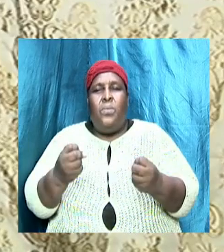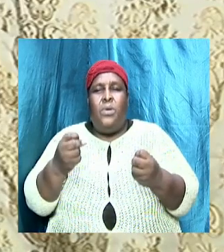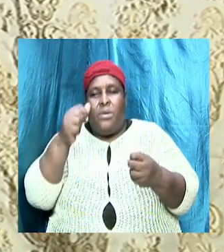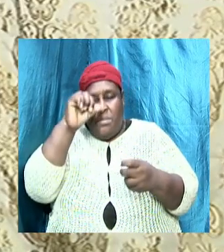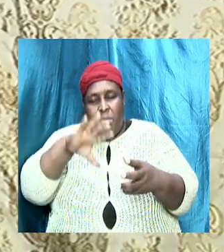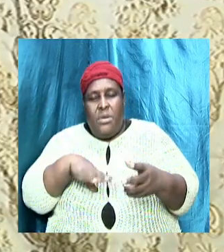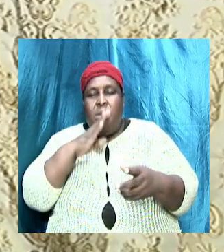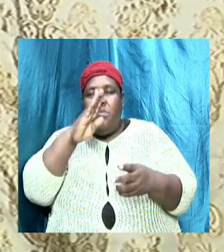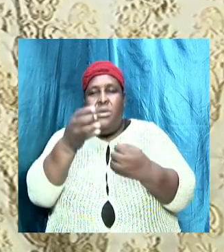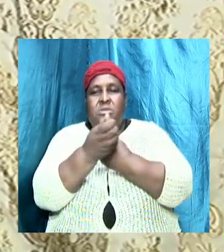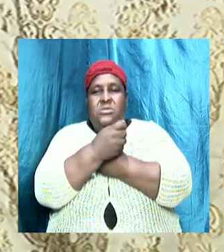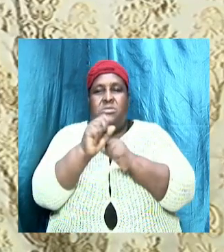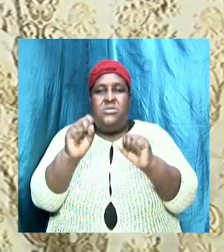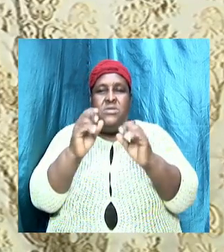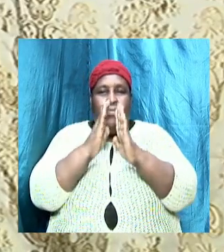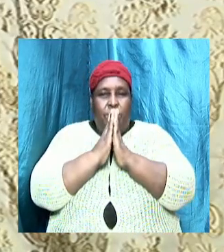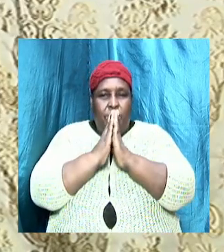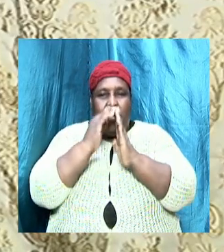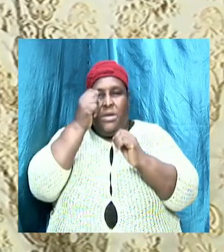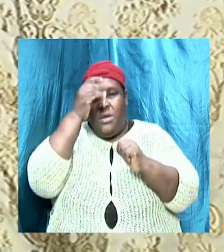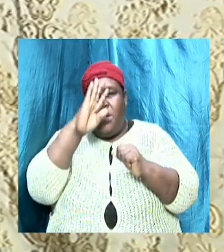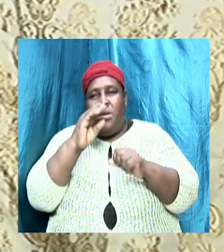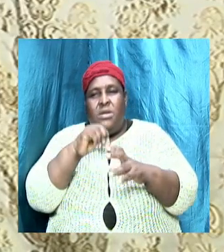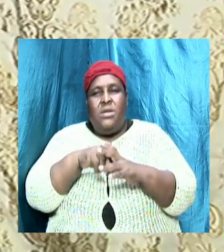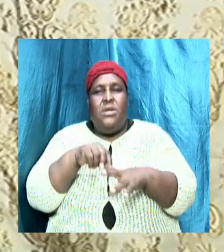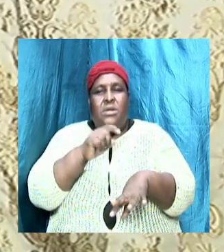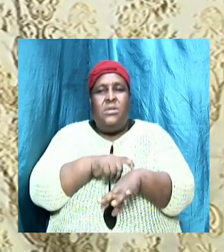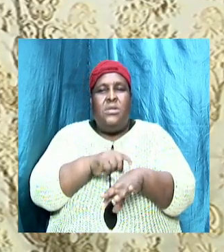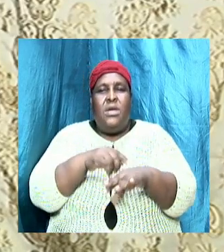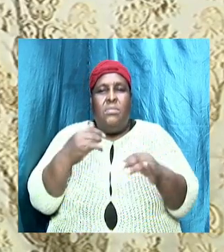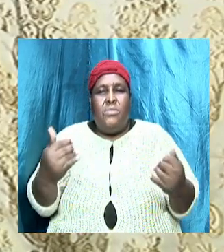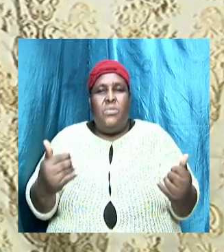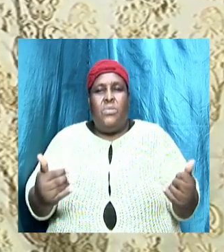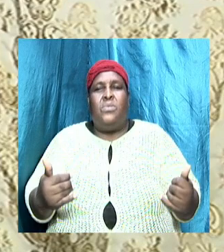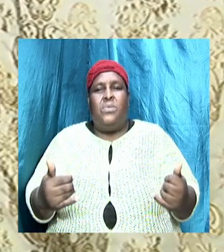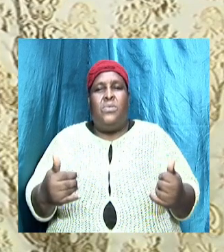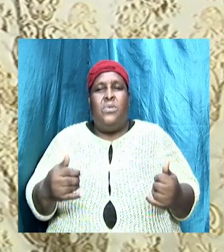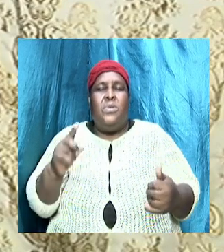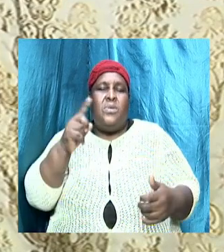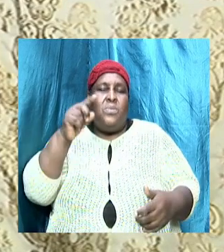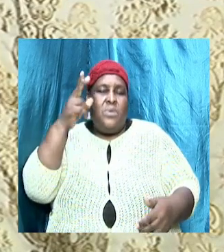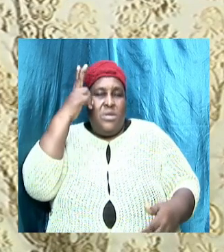saved and we pray that in a time like this where there